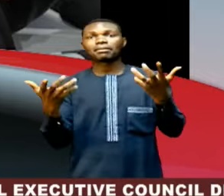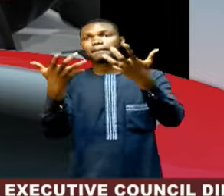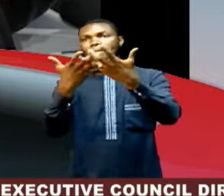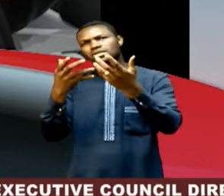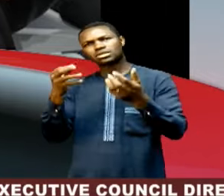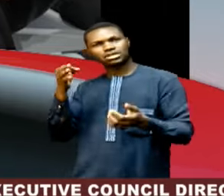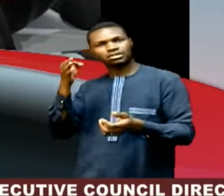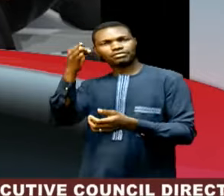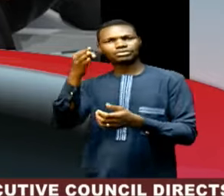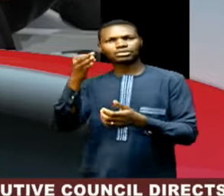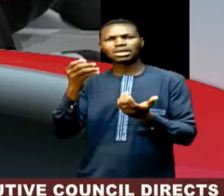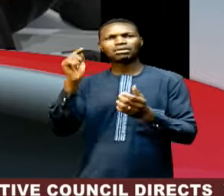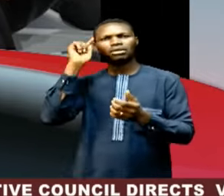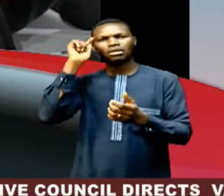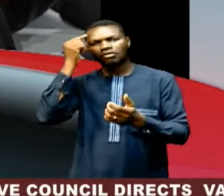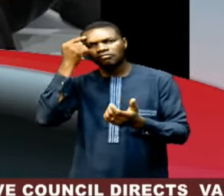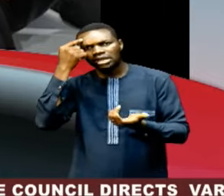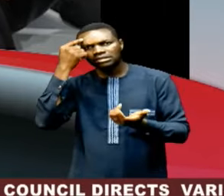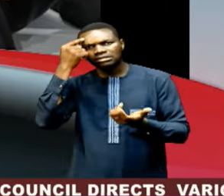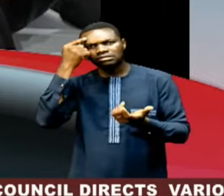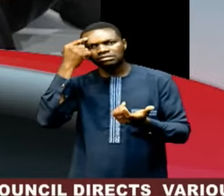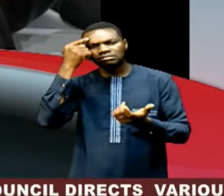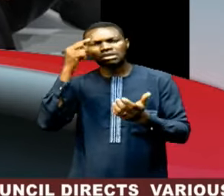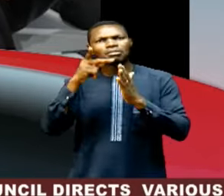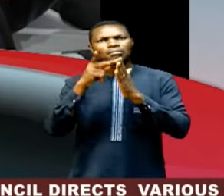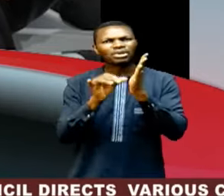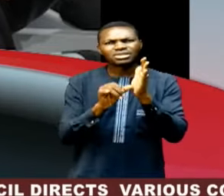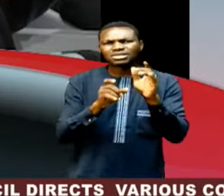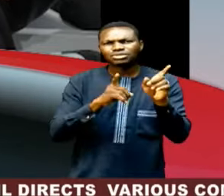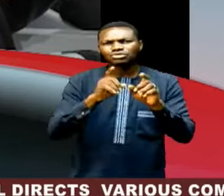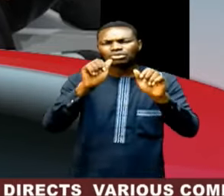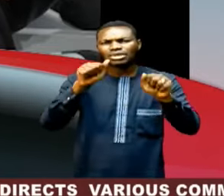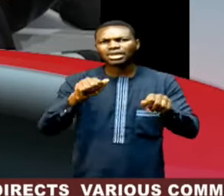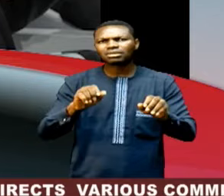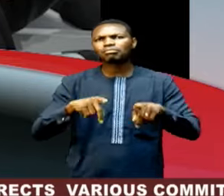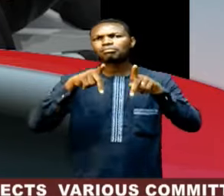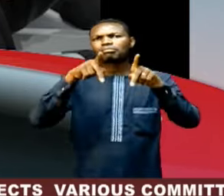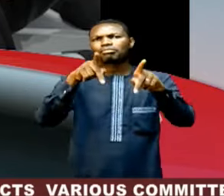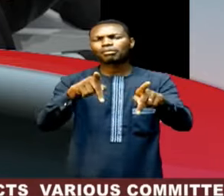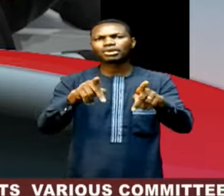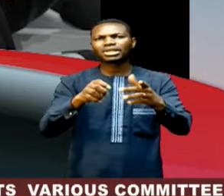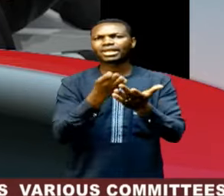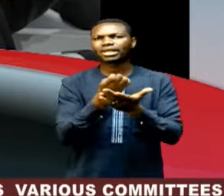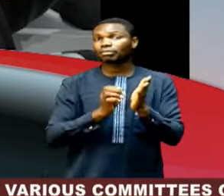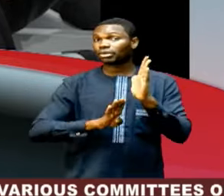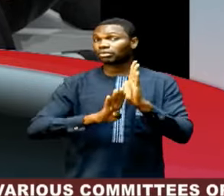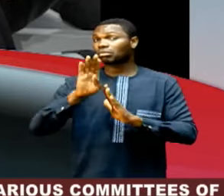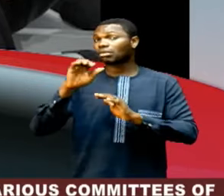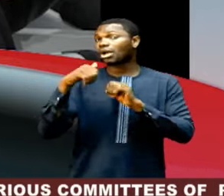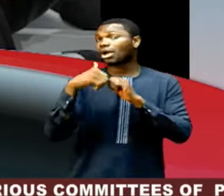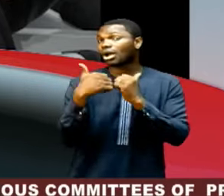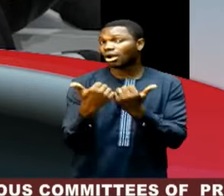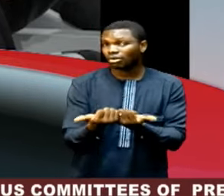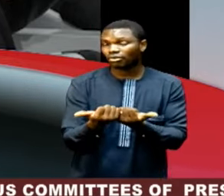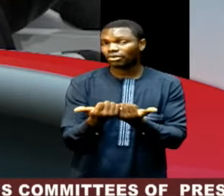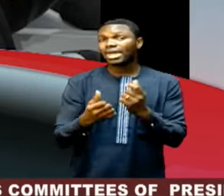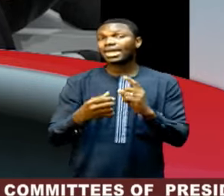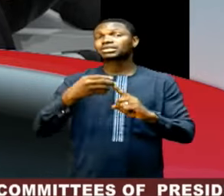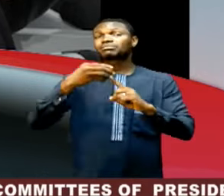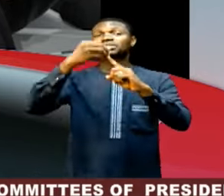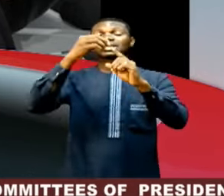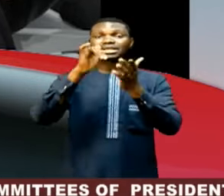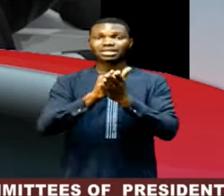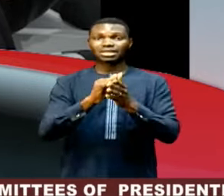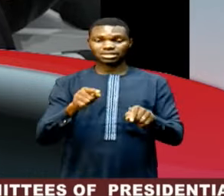companies and government do to promote economic growth with less energy featured predominantly at the